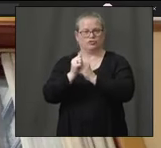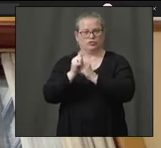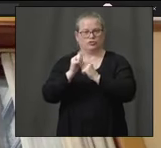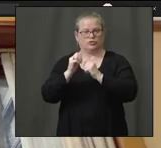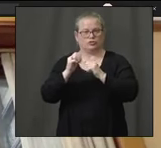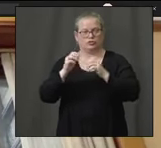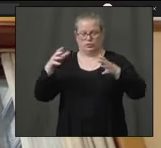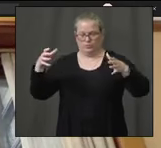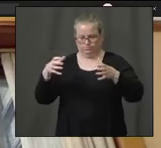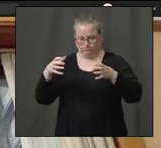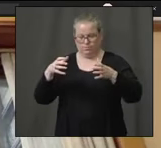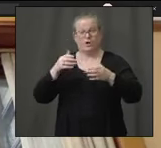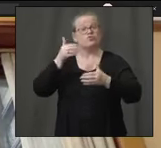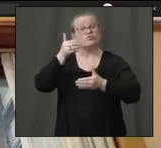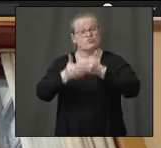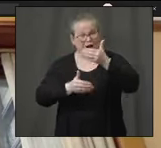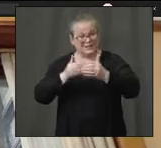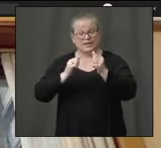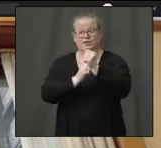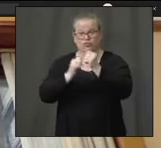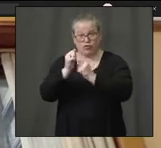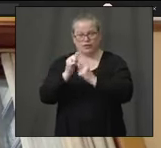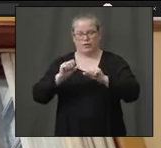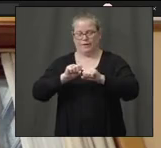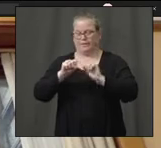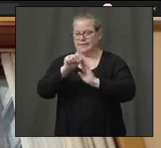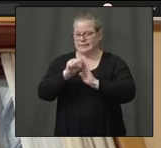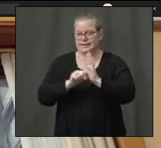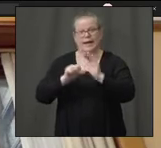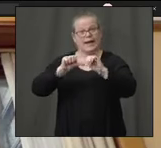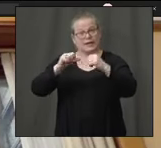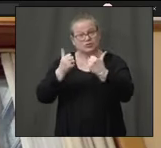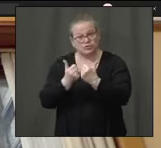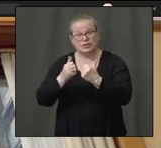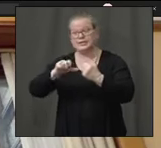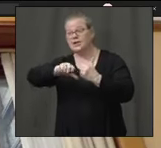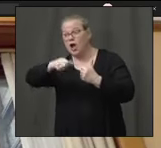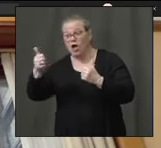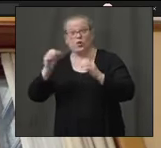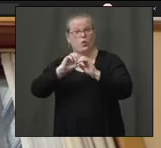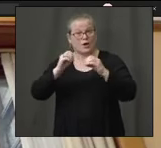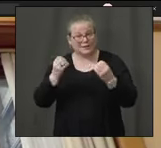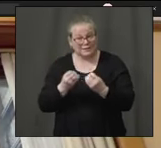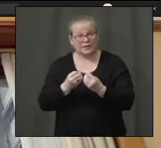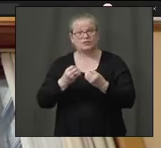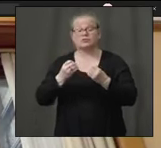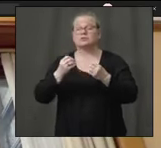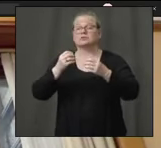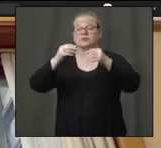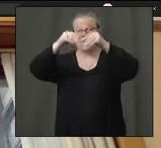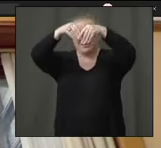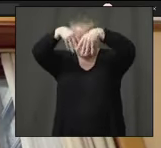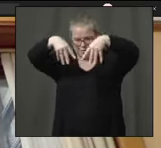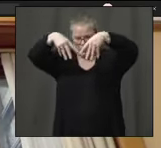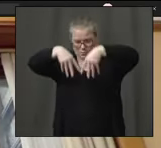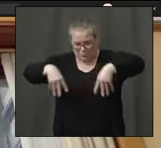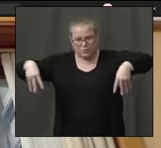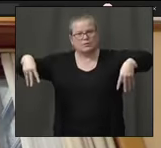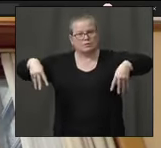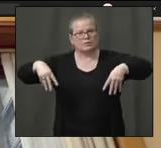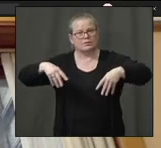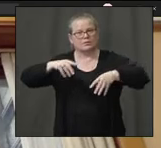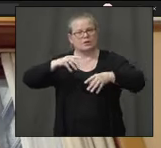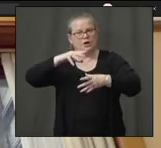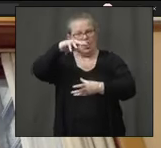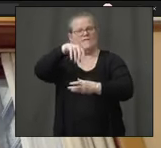through which not just state agencies, but all other entities, nonprofits involved in the response have a